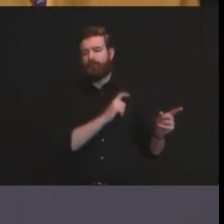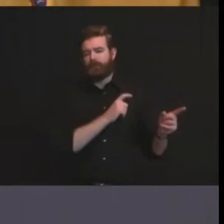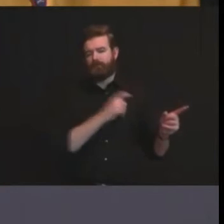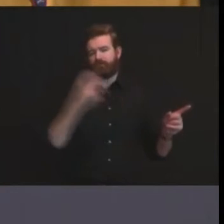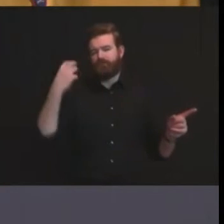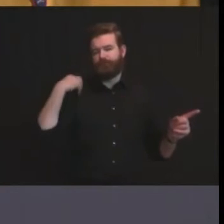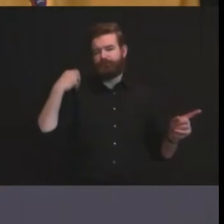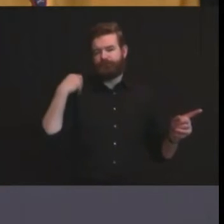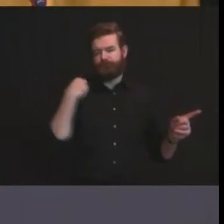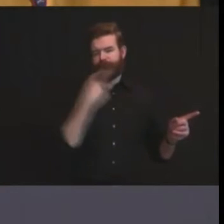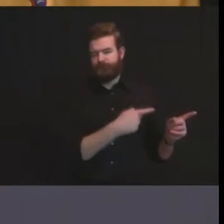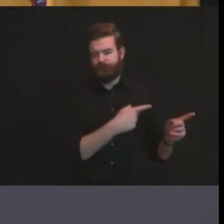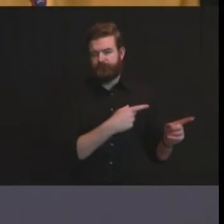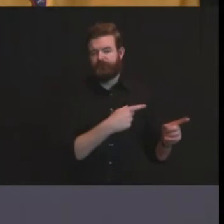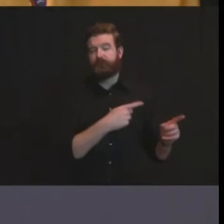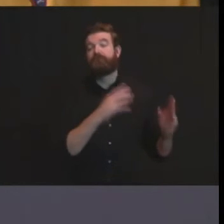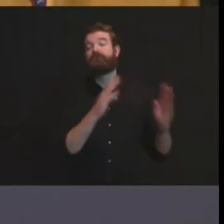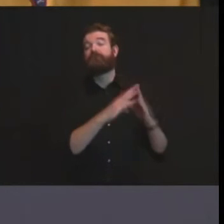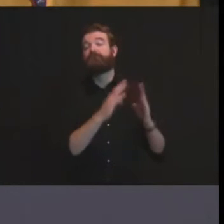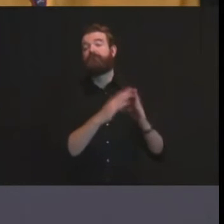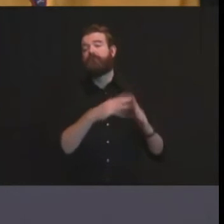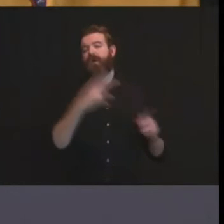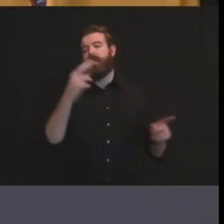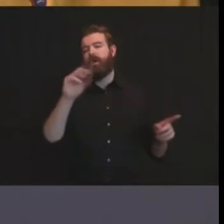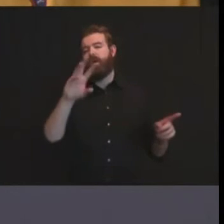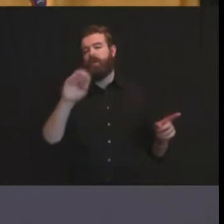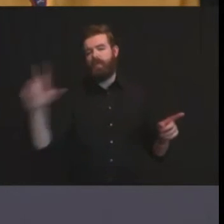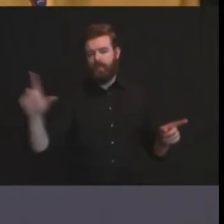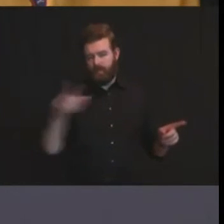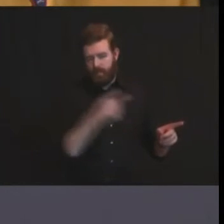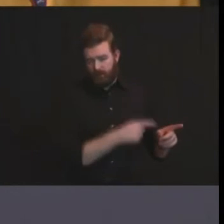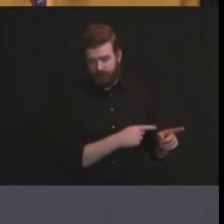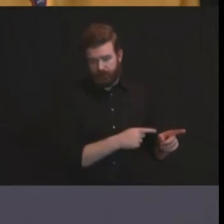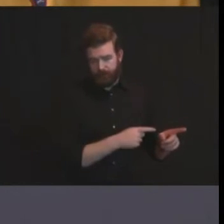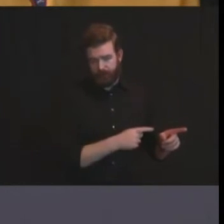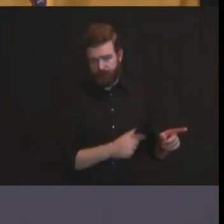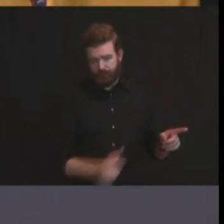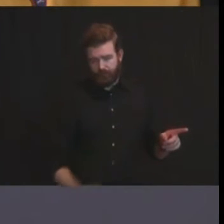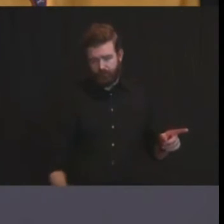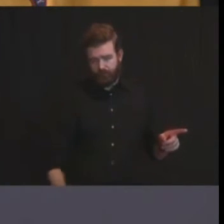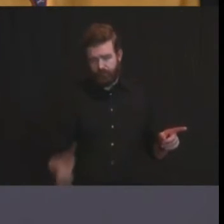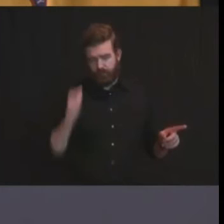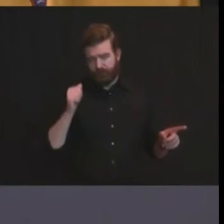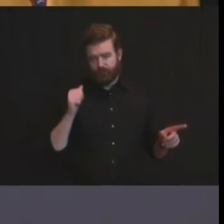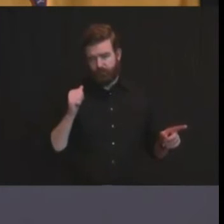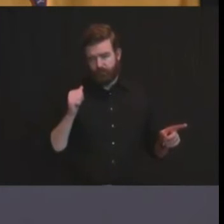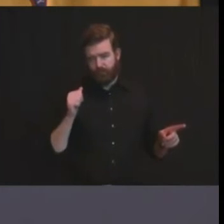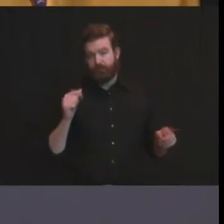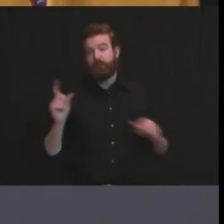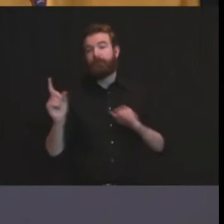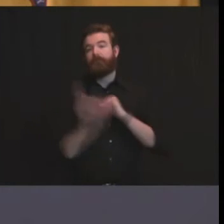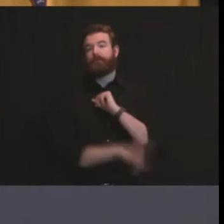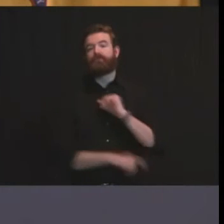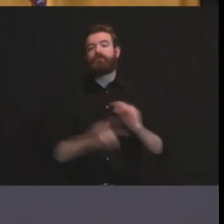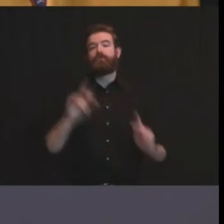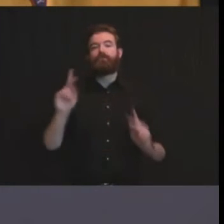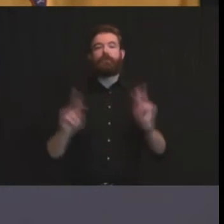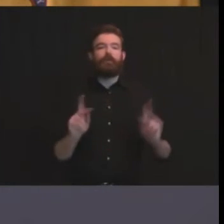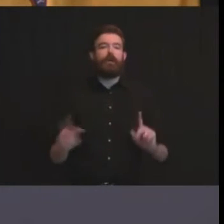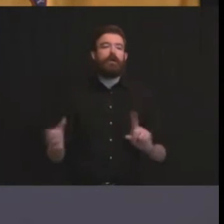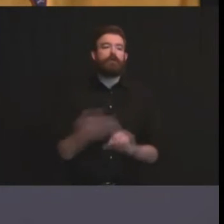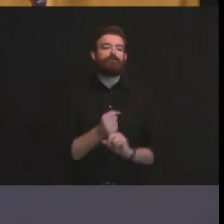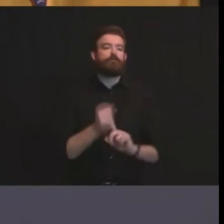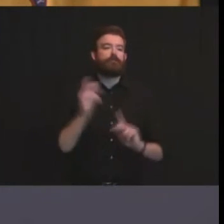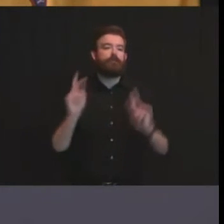egregious behavior thanks um you i thought you're gonna ask me about hockey by the way you got me all excited about a hockey question dustin